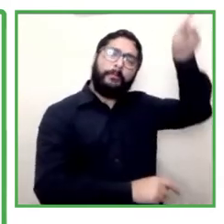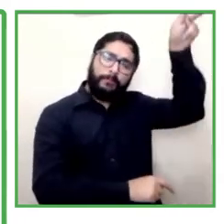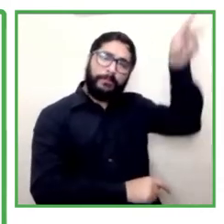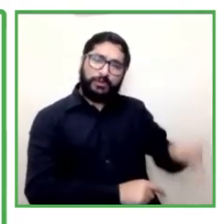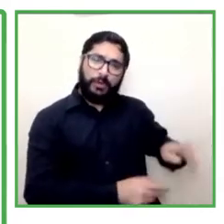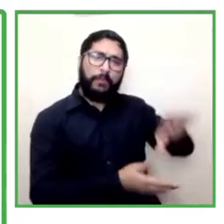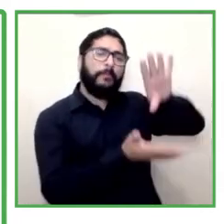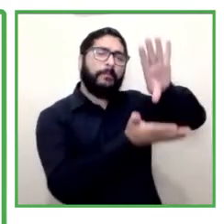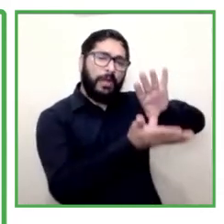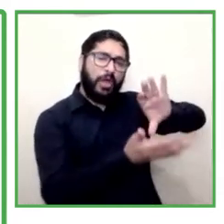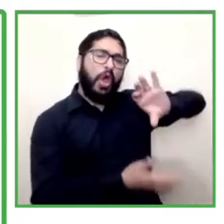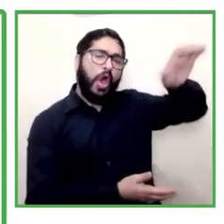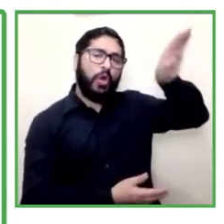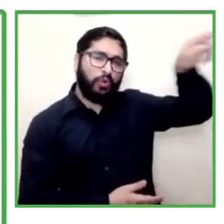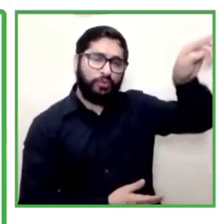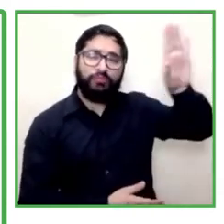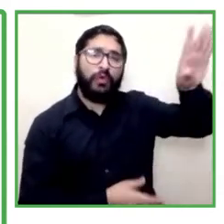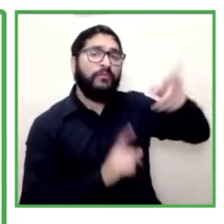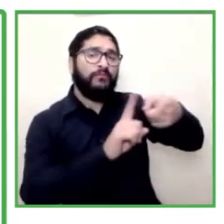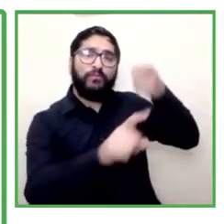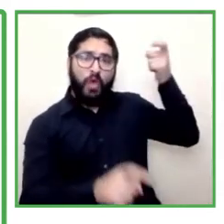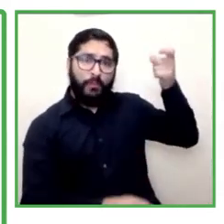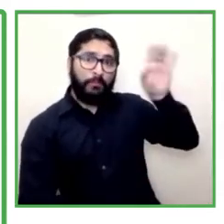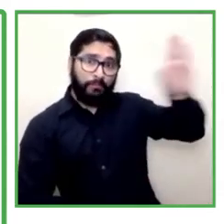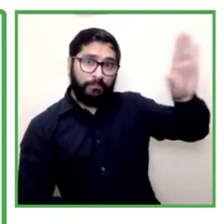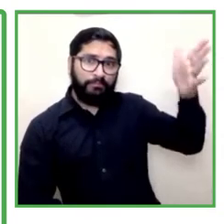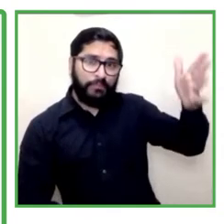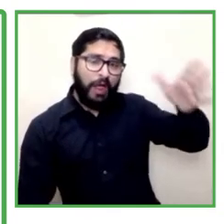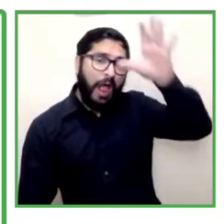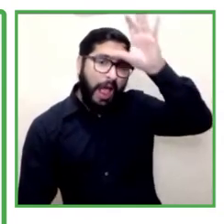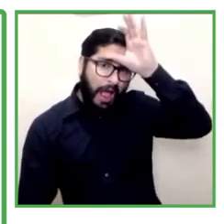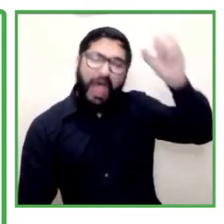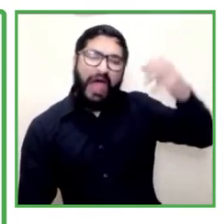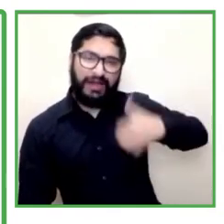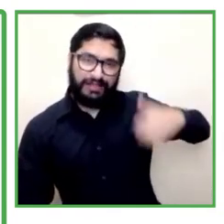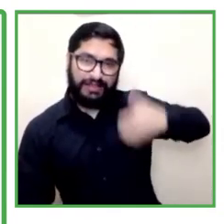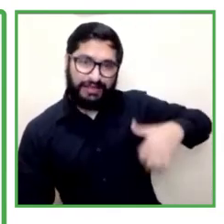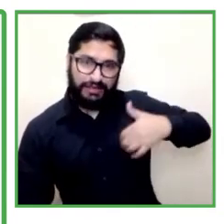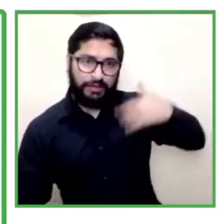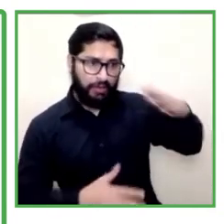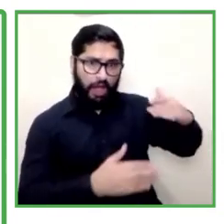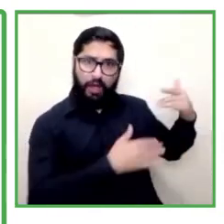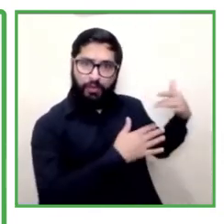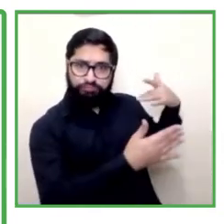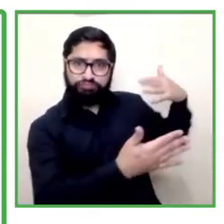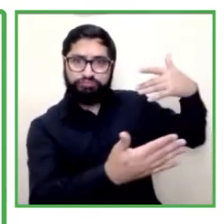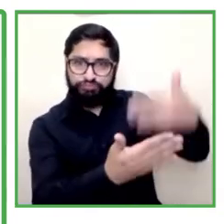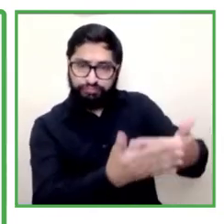social companies that they've been working since 1986 or